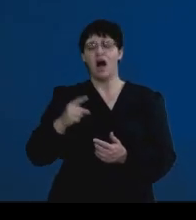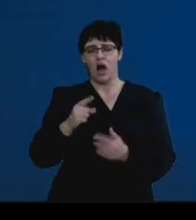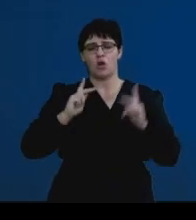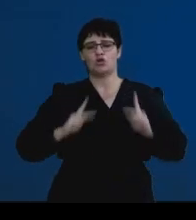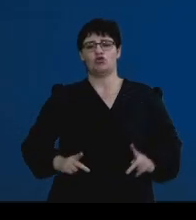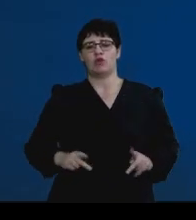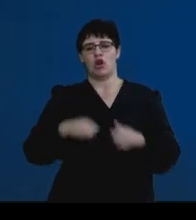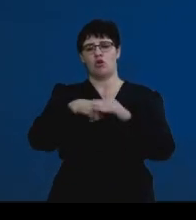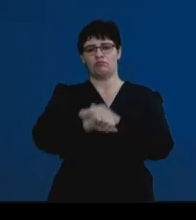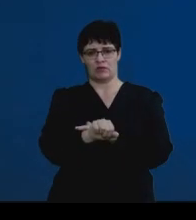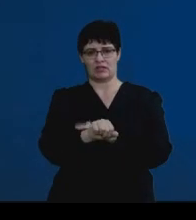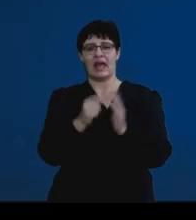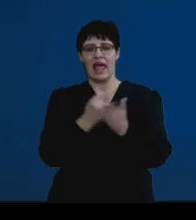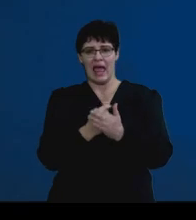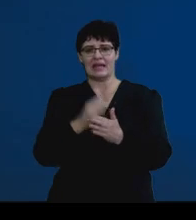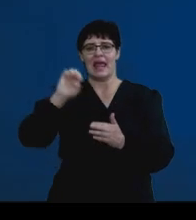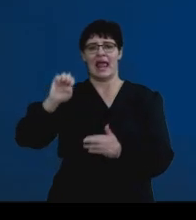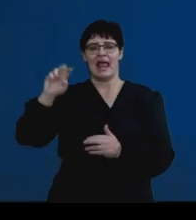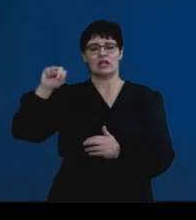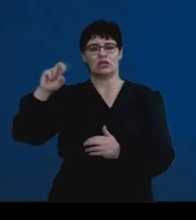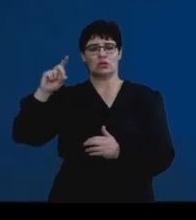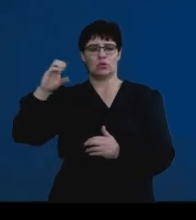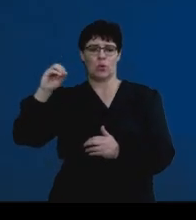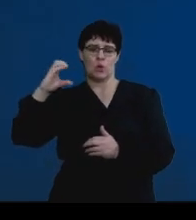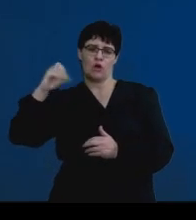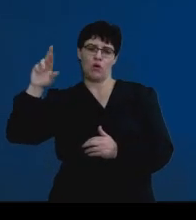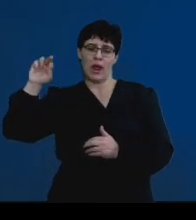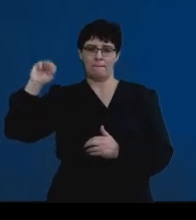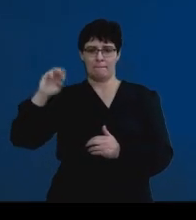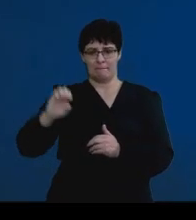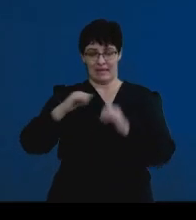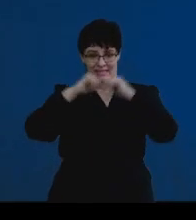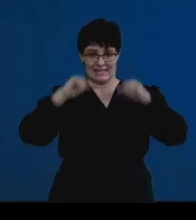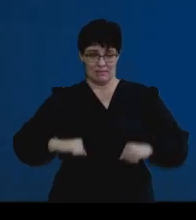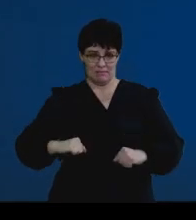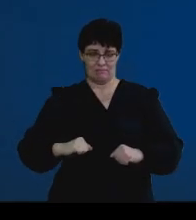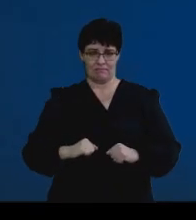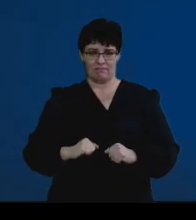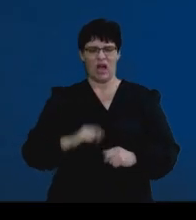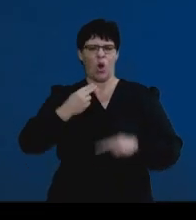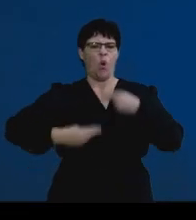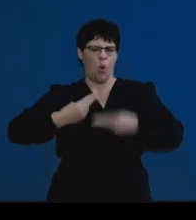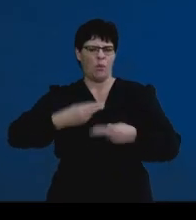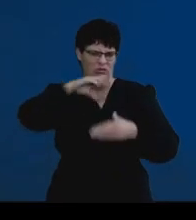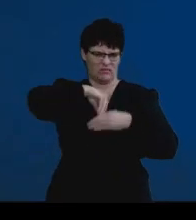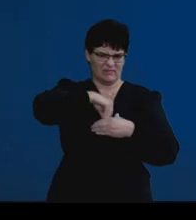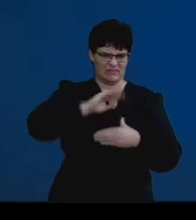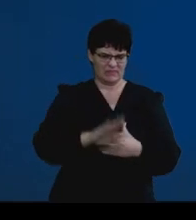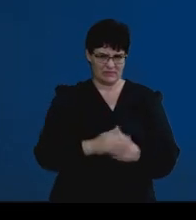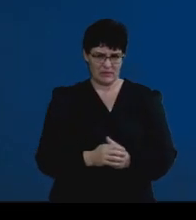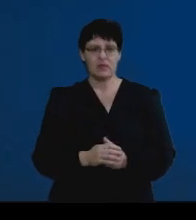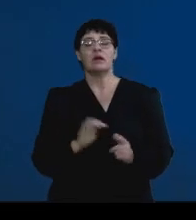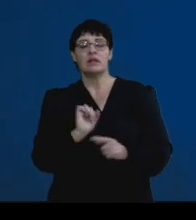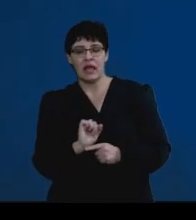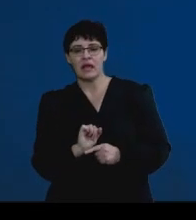and the endocrine system. So we need to study these three sections together. Finally, we have human